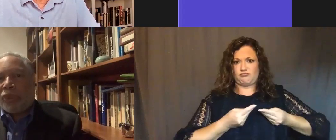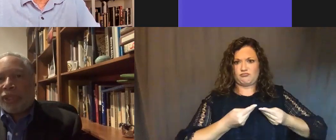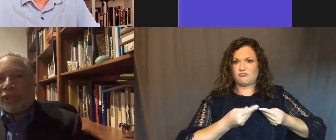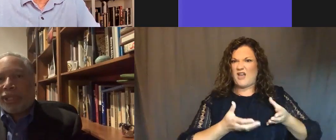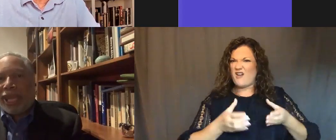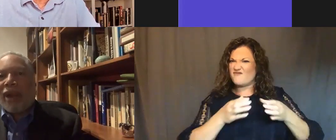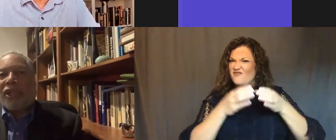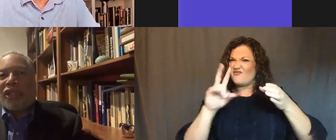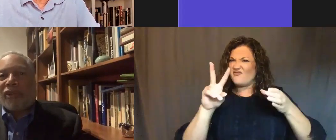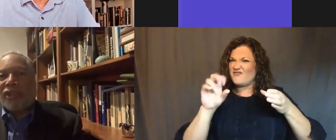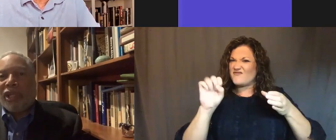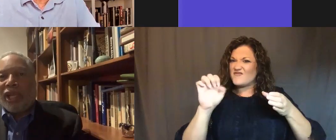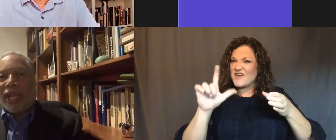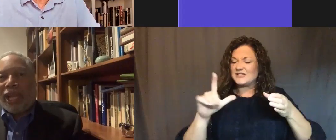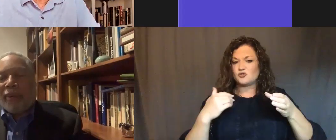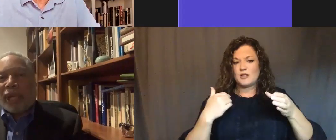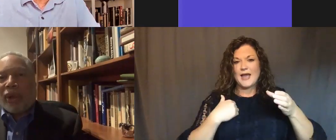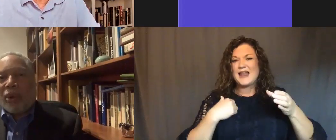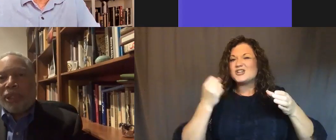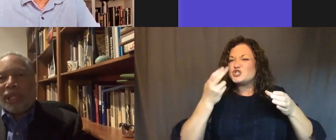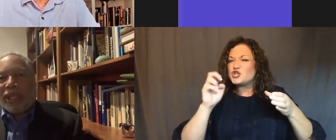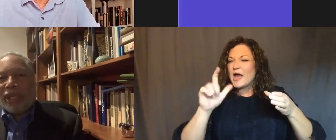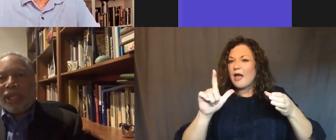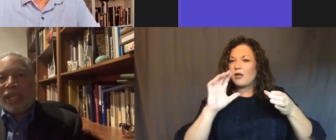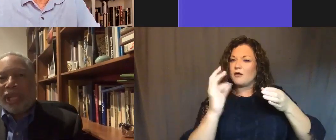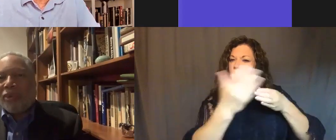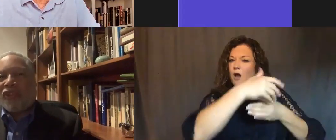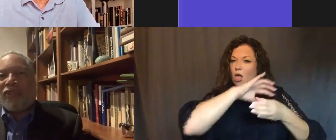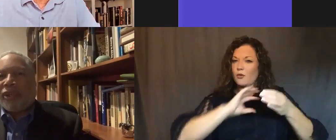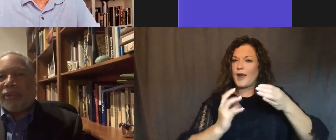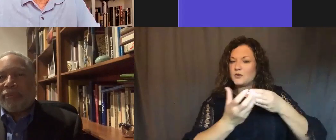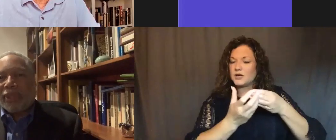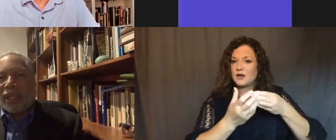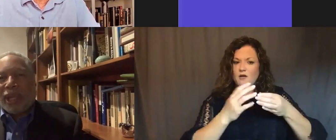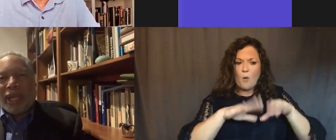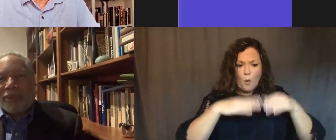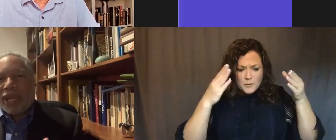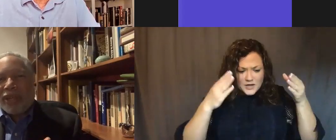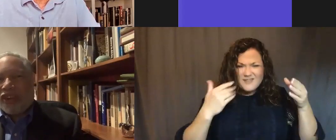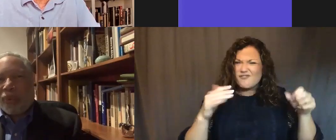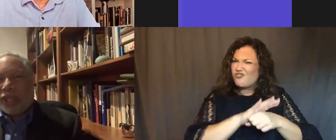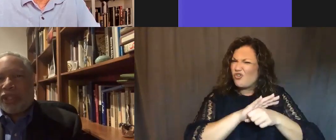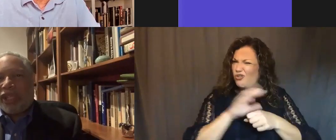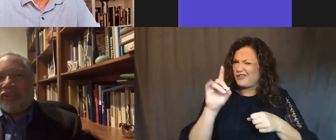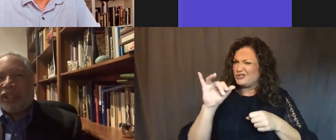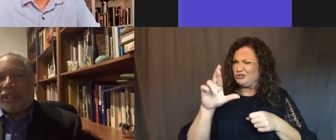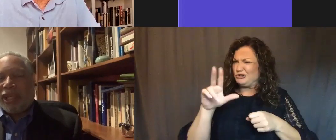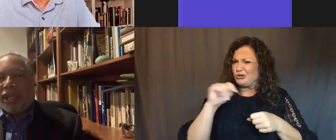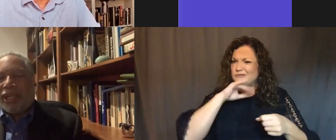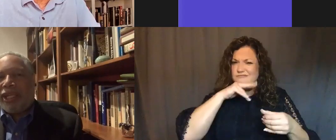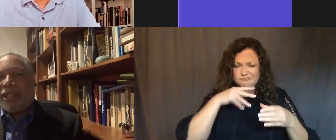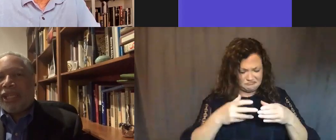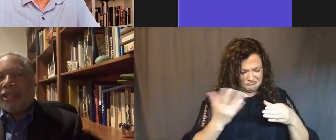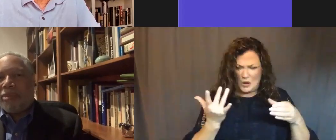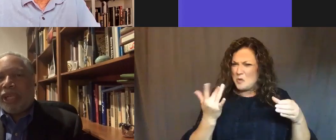wrapped with cowrie shells. And when I opened it, it was full of dirt. And I'm trying to figure out what this gift is.